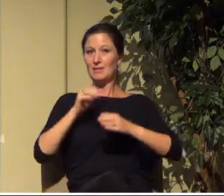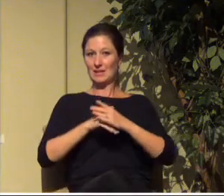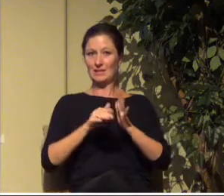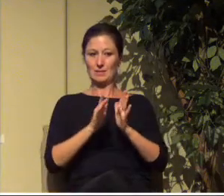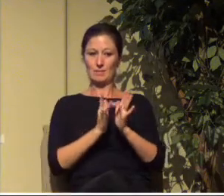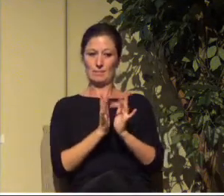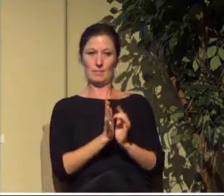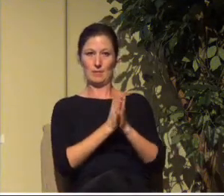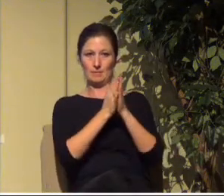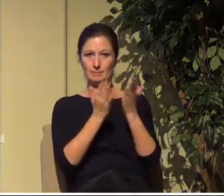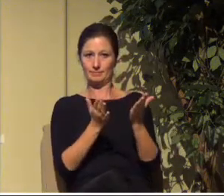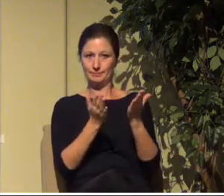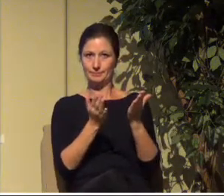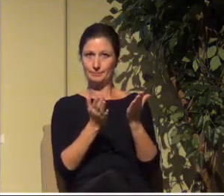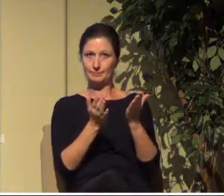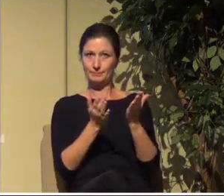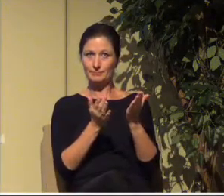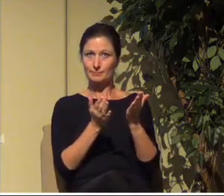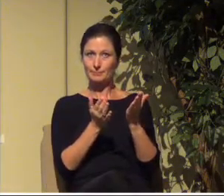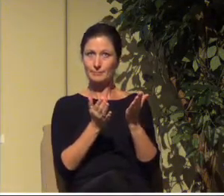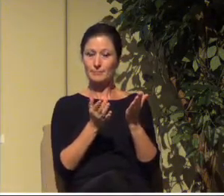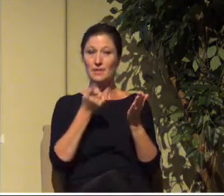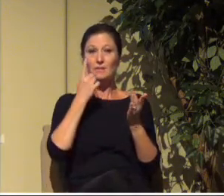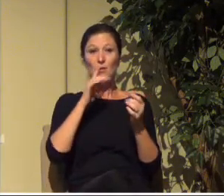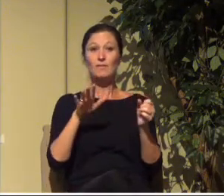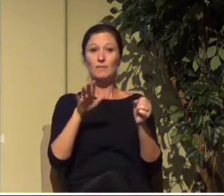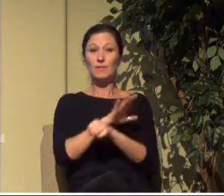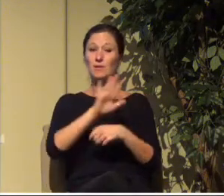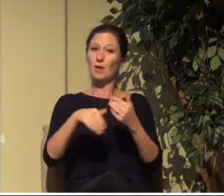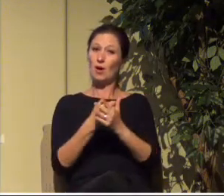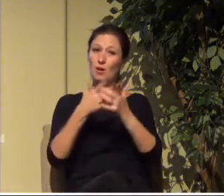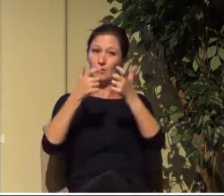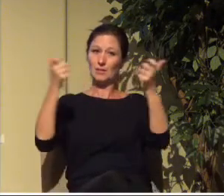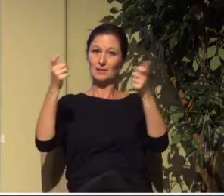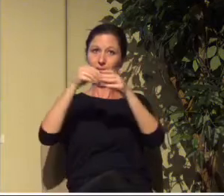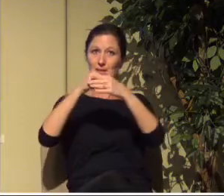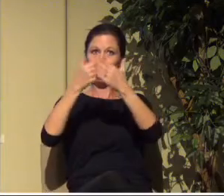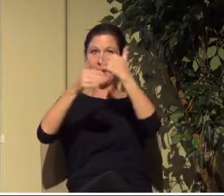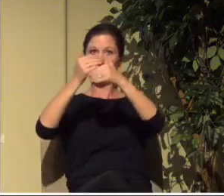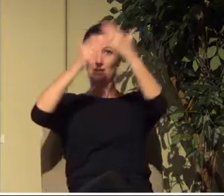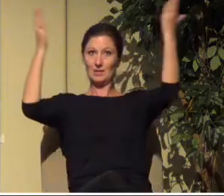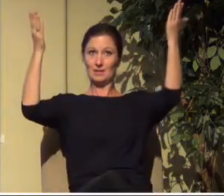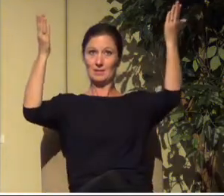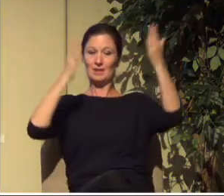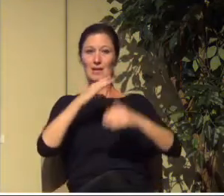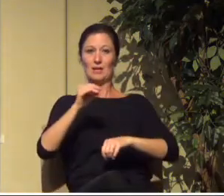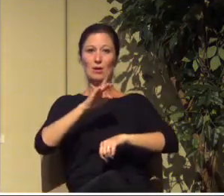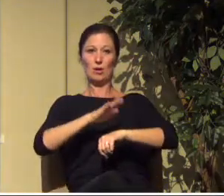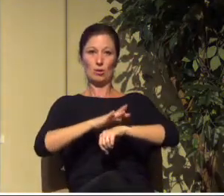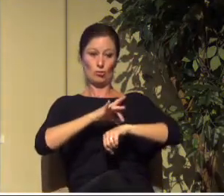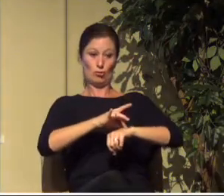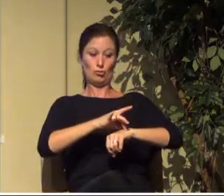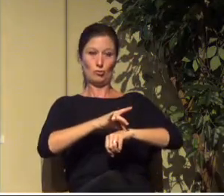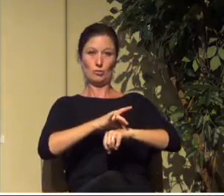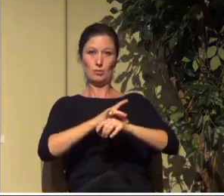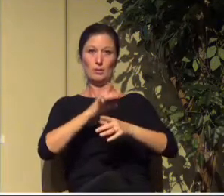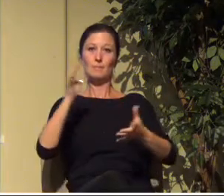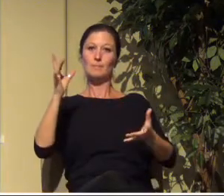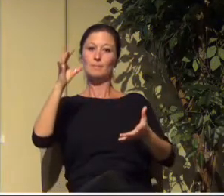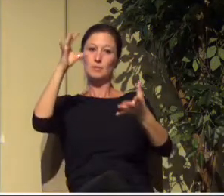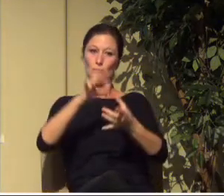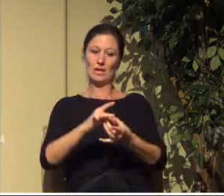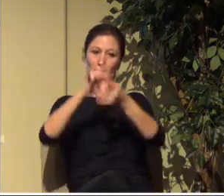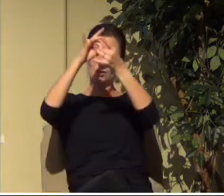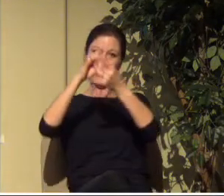have reached their fulfillment, to bring all things in heaven and on earth together under one head, even Christ.